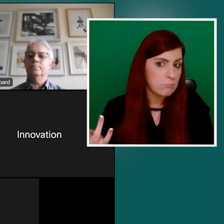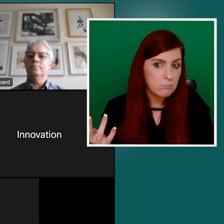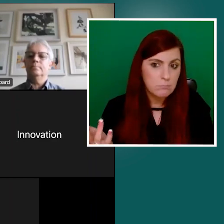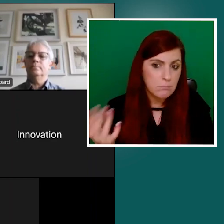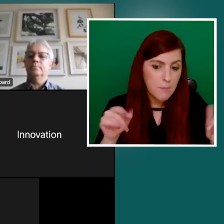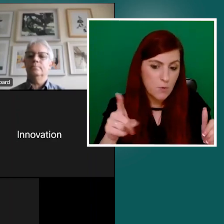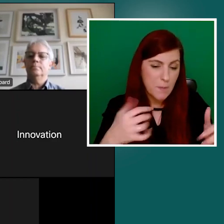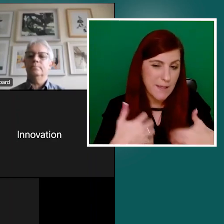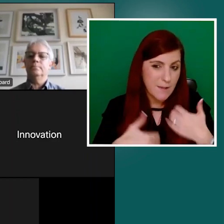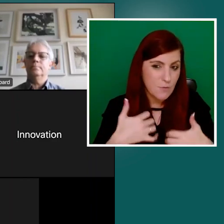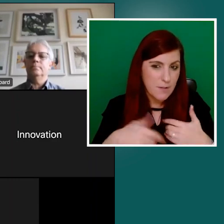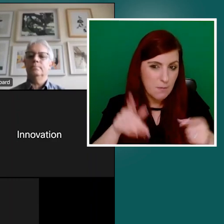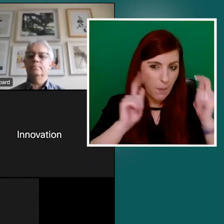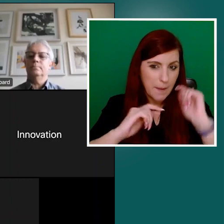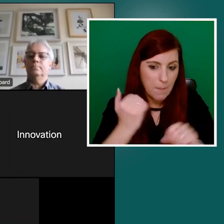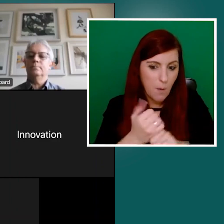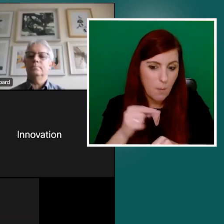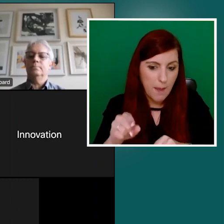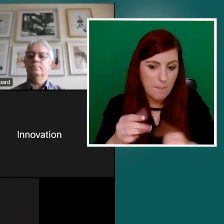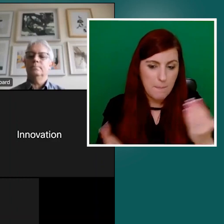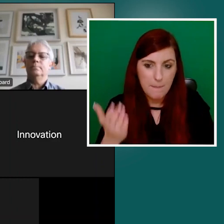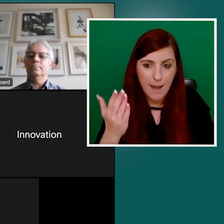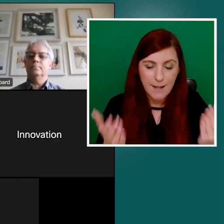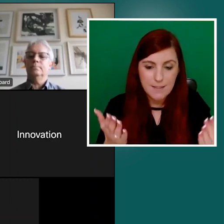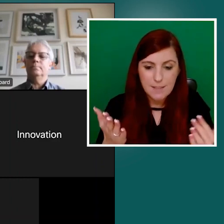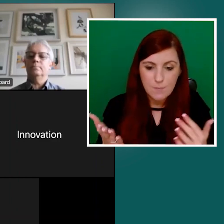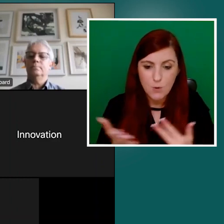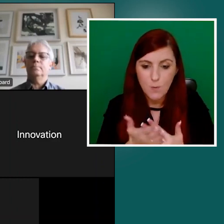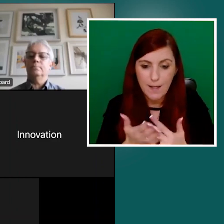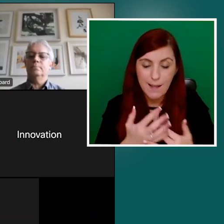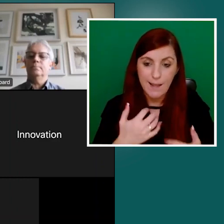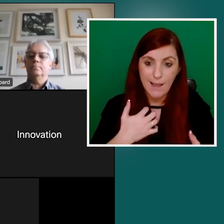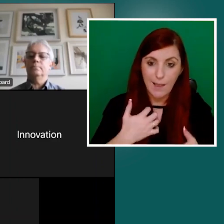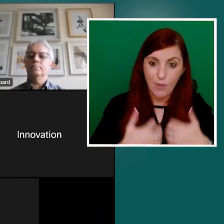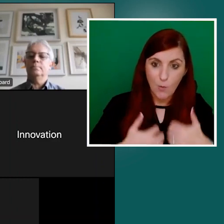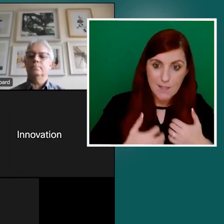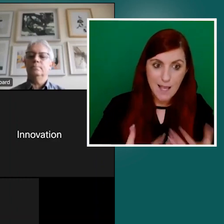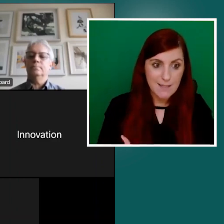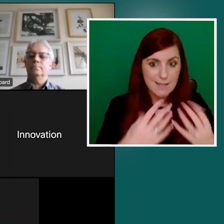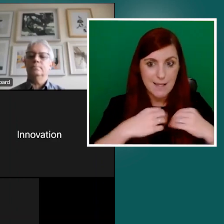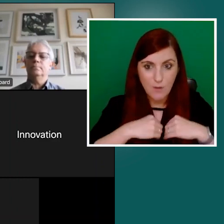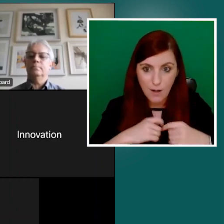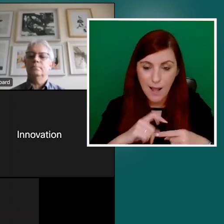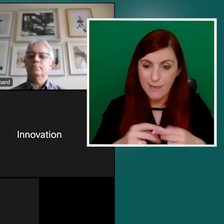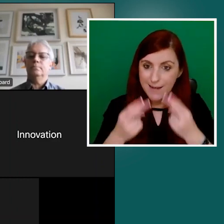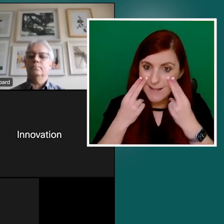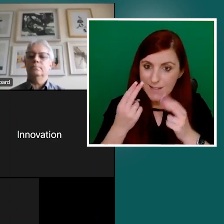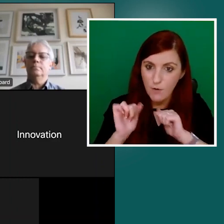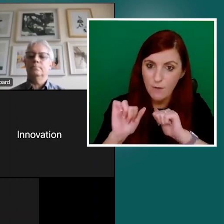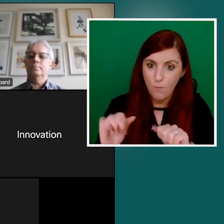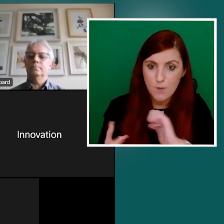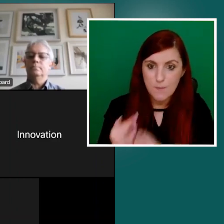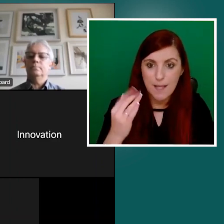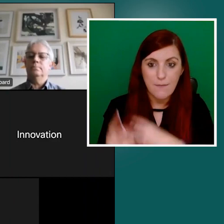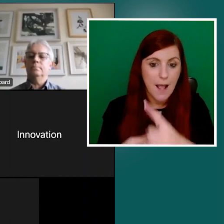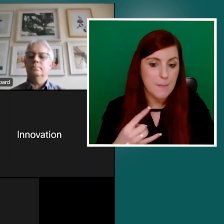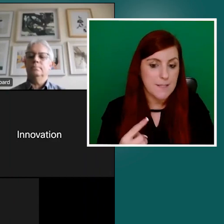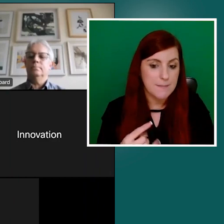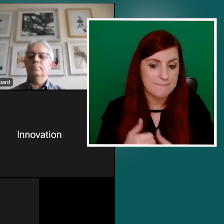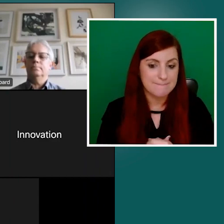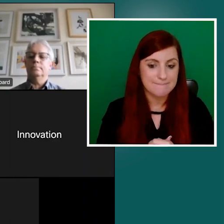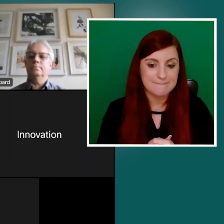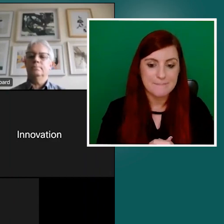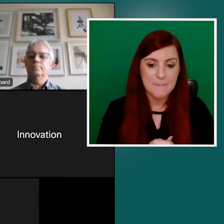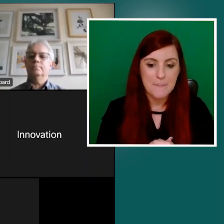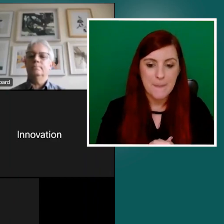enthusiastic embracing and the necessary enforcement should it arise. Thanks. Um, thanks very much, Brian. And, and